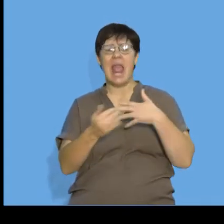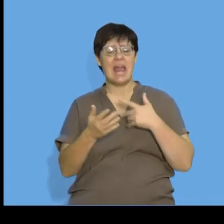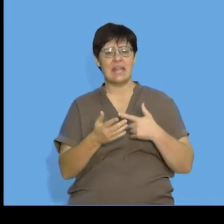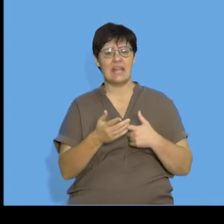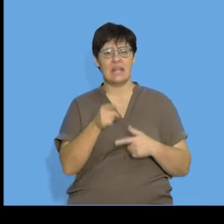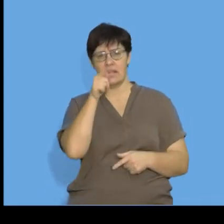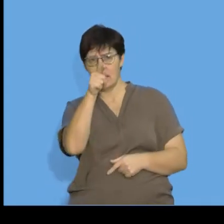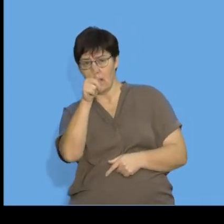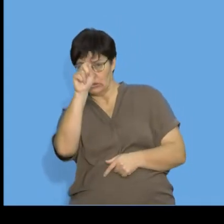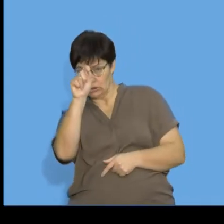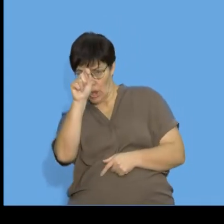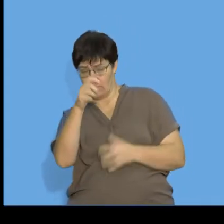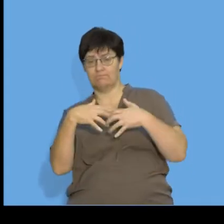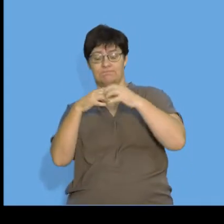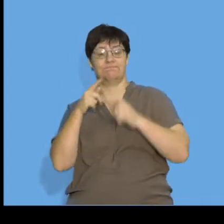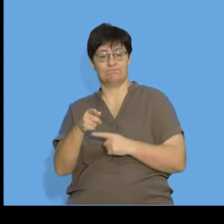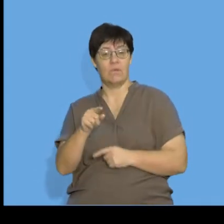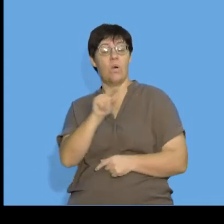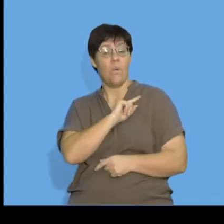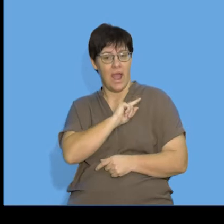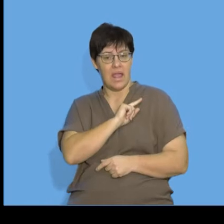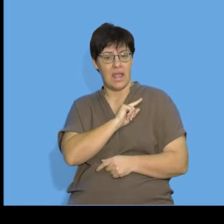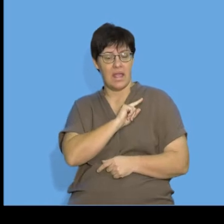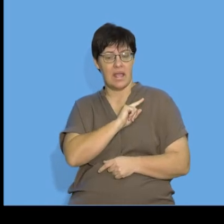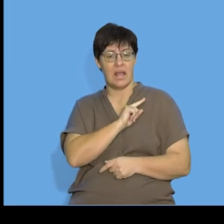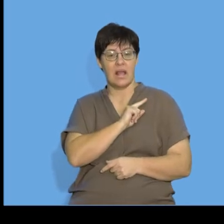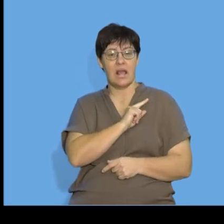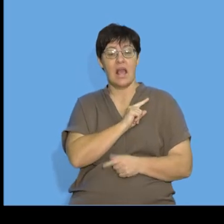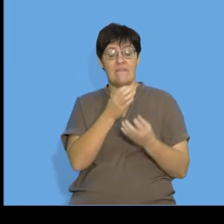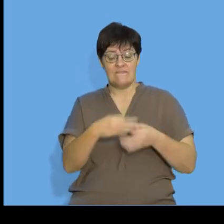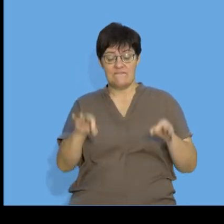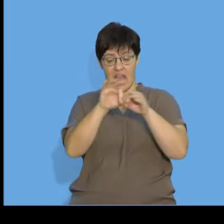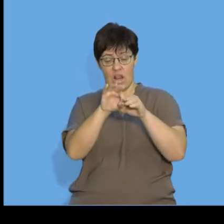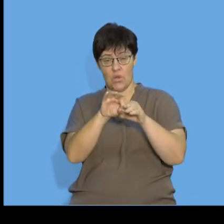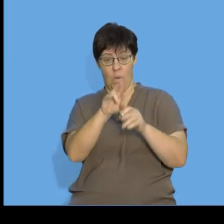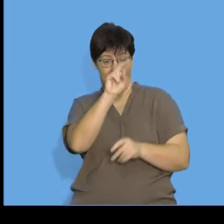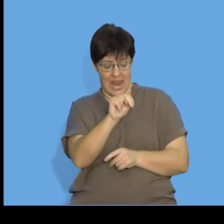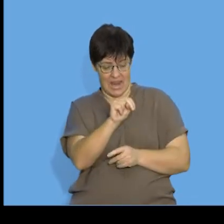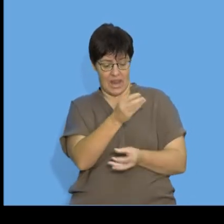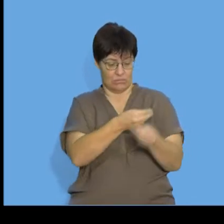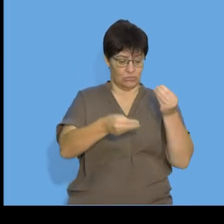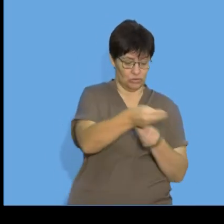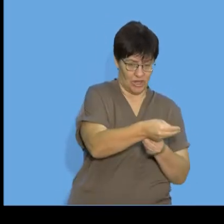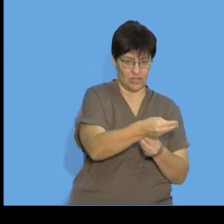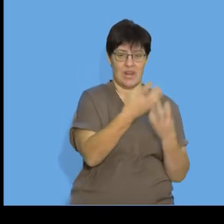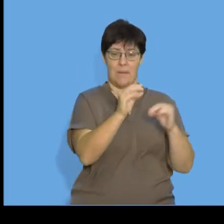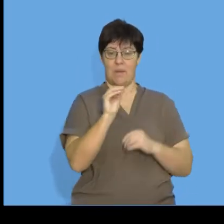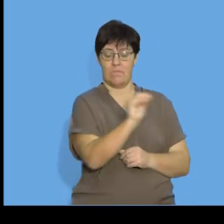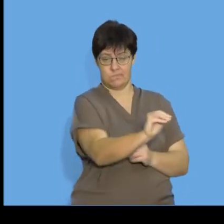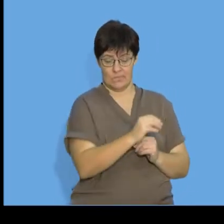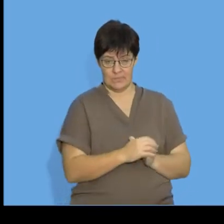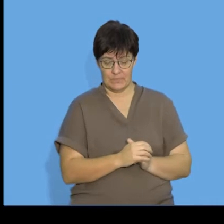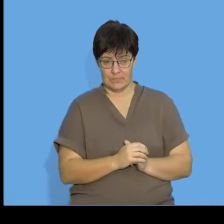in the sequence by substituting in different values for N. So,